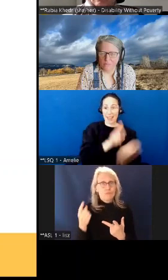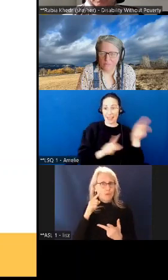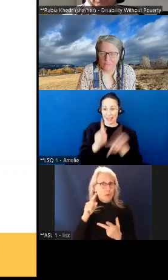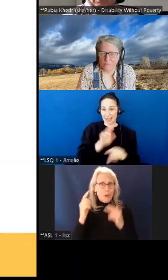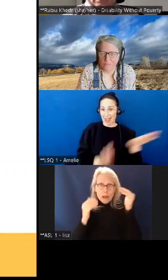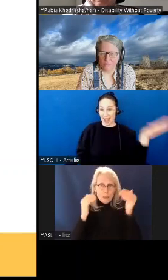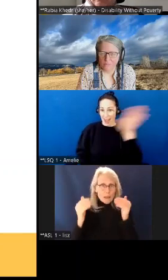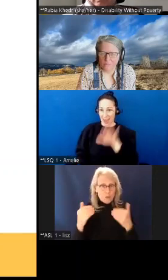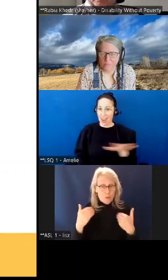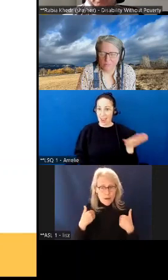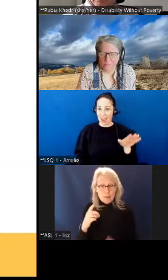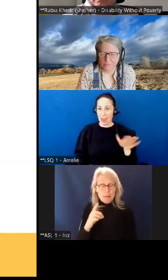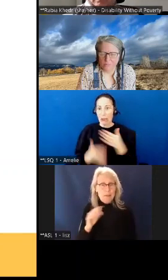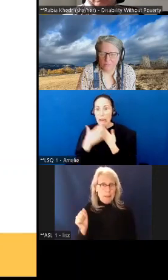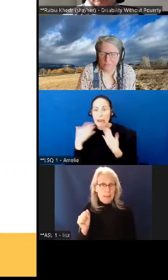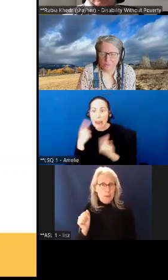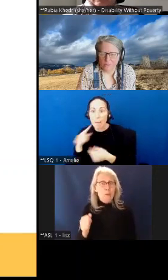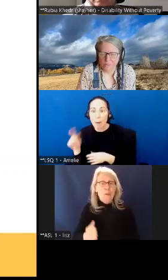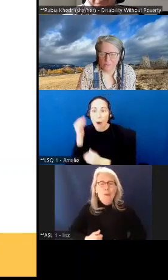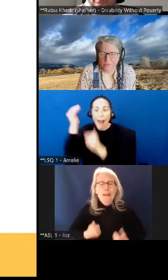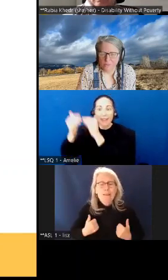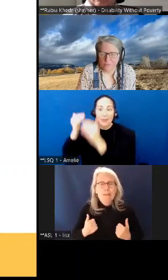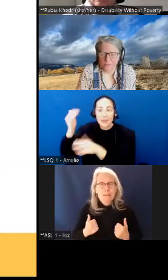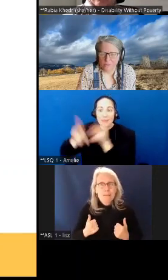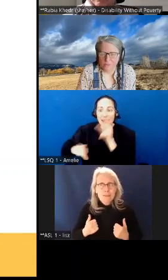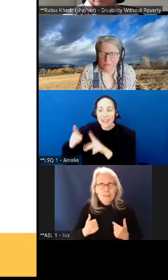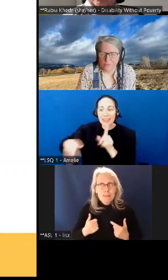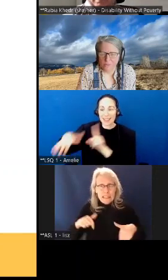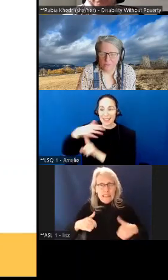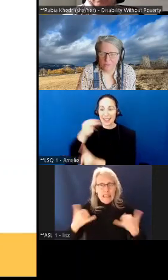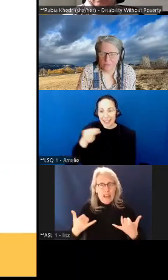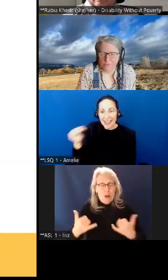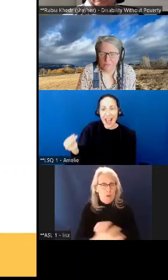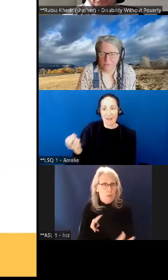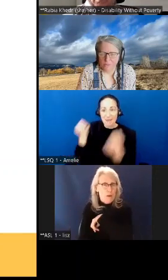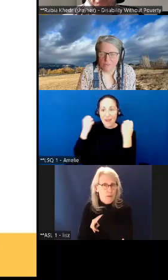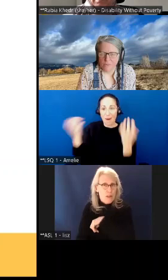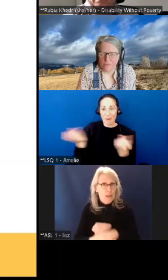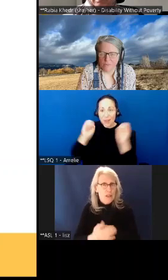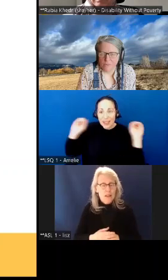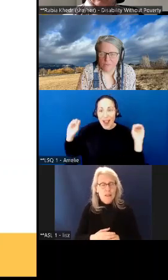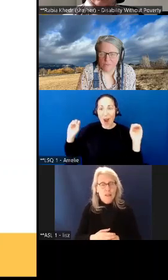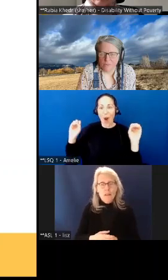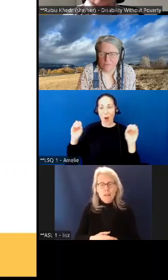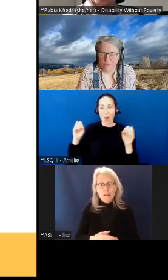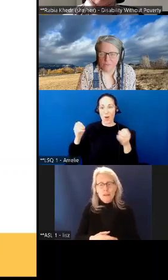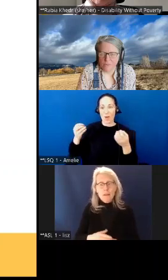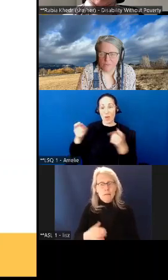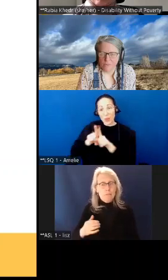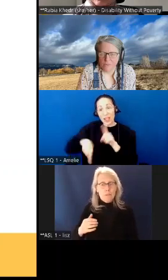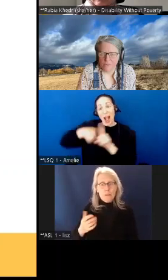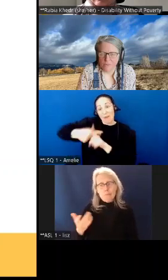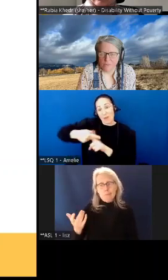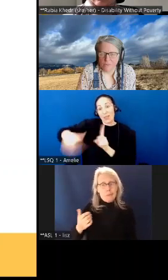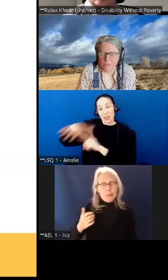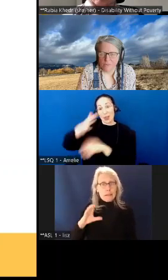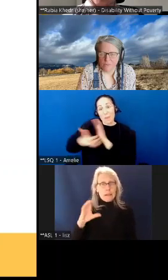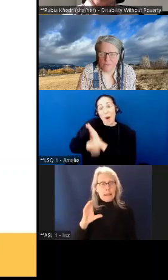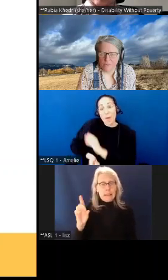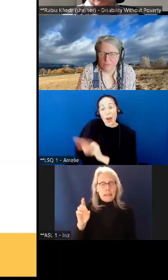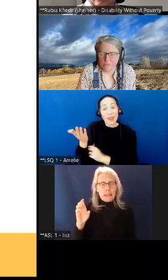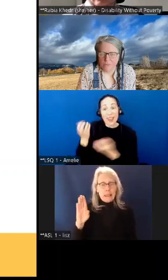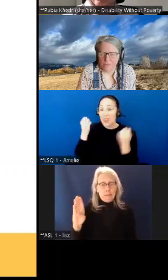with disabilities living in poverty the canada disability benefit is law it's on the verge of being